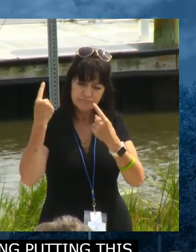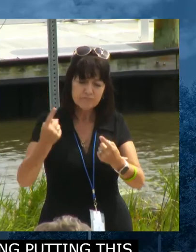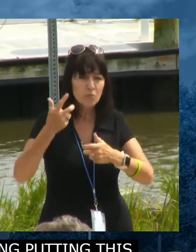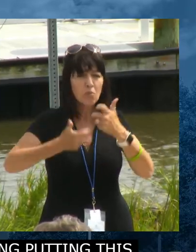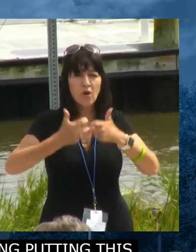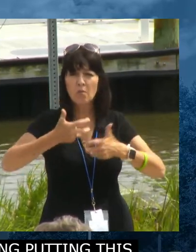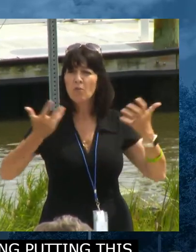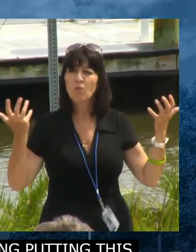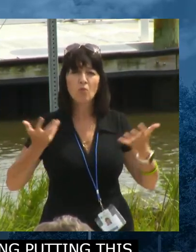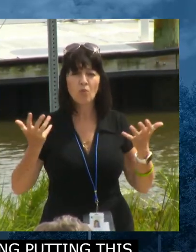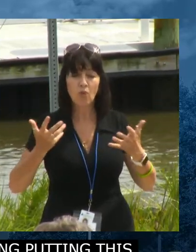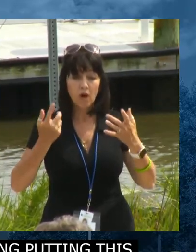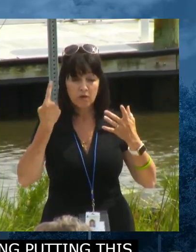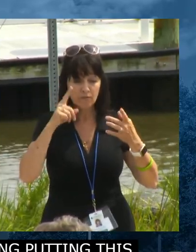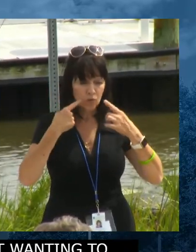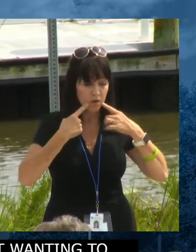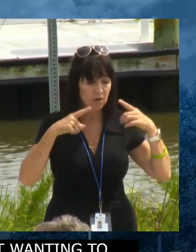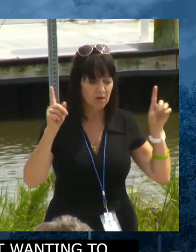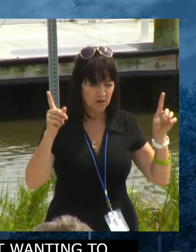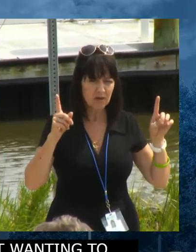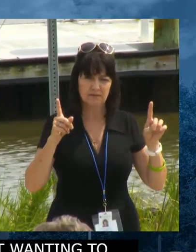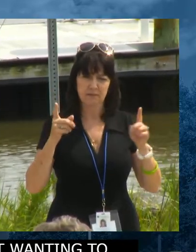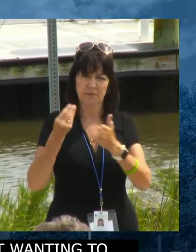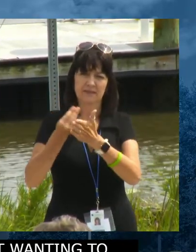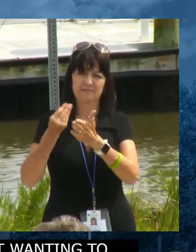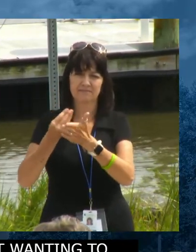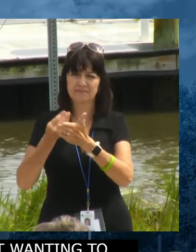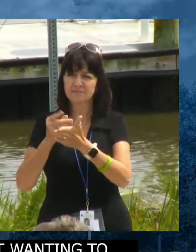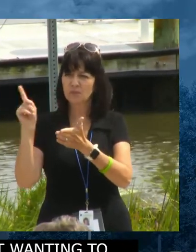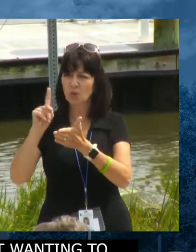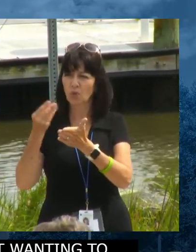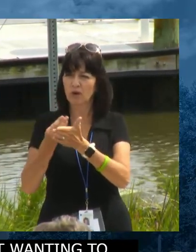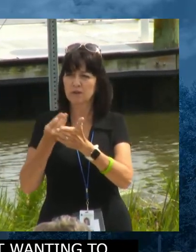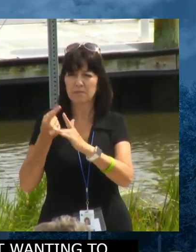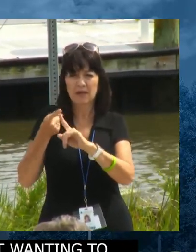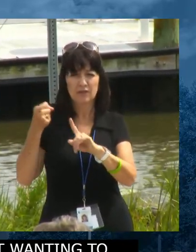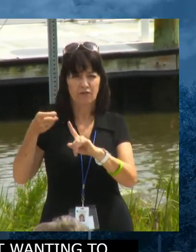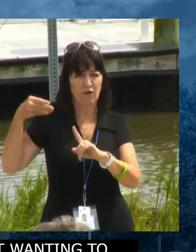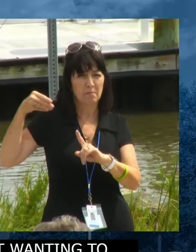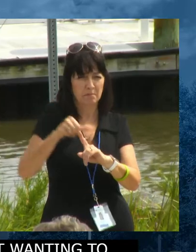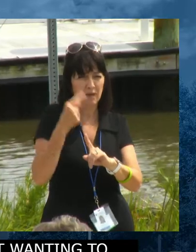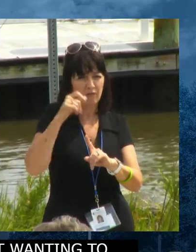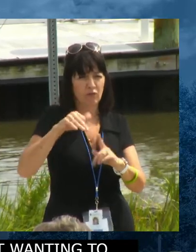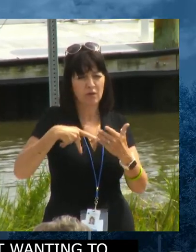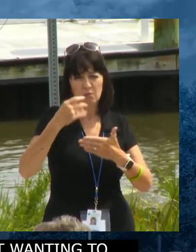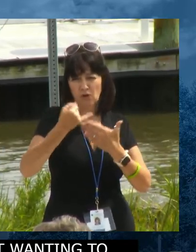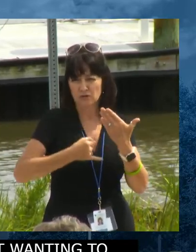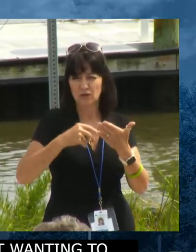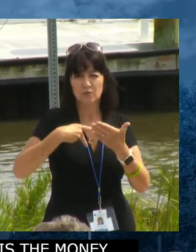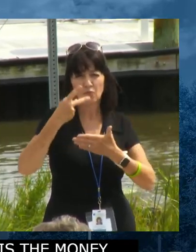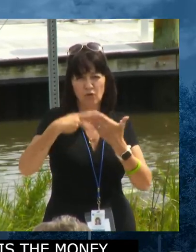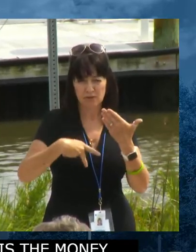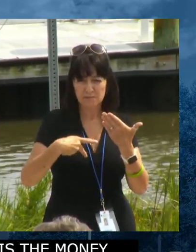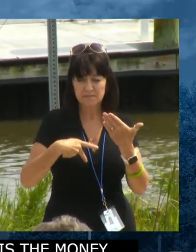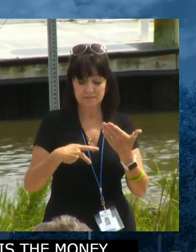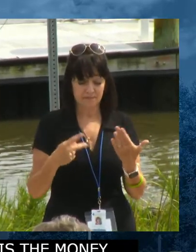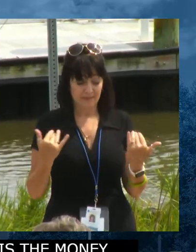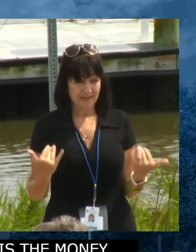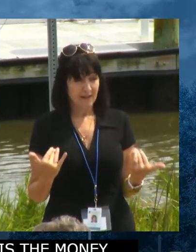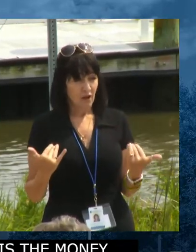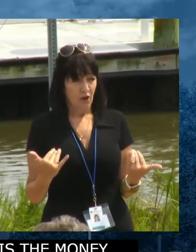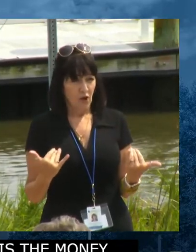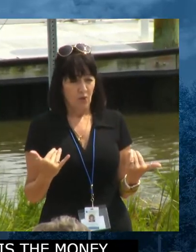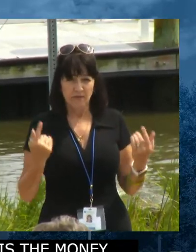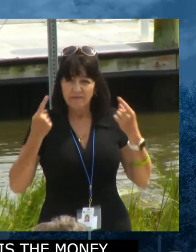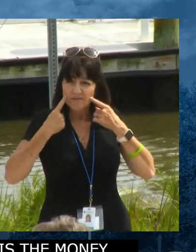So working together, this was a good collaborative effort on this part. We're standing here today getting ready to sign a